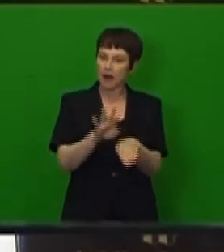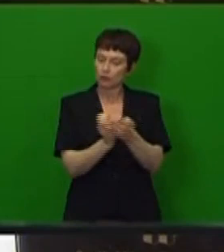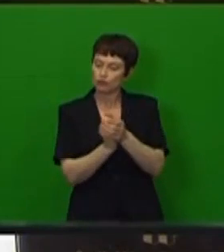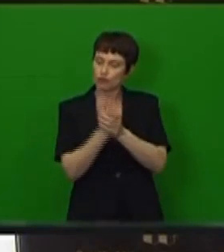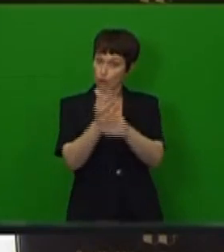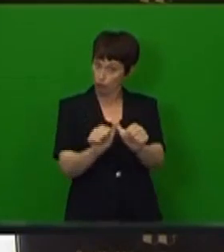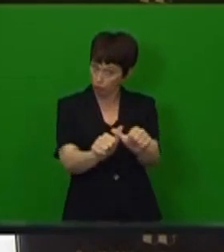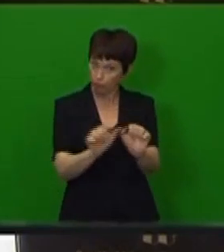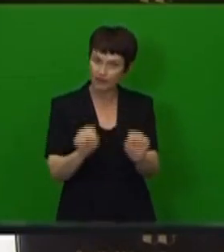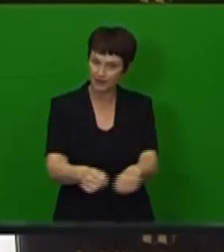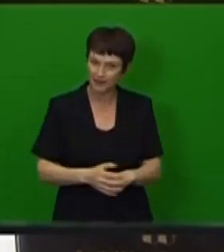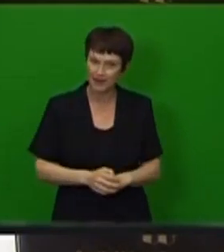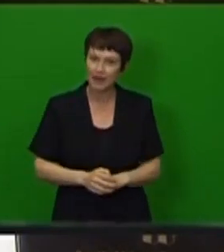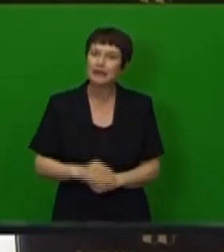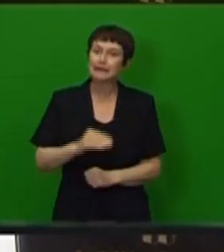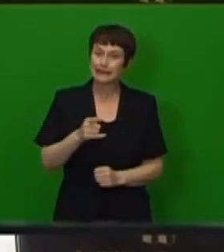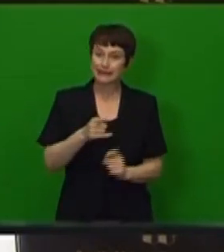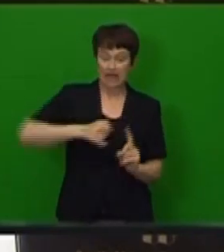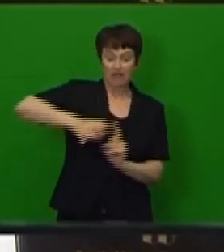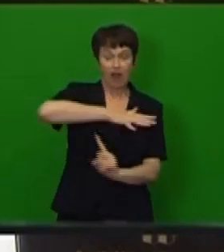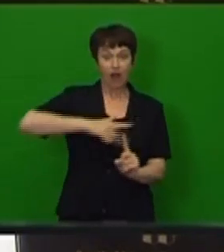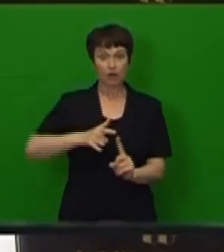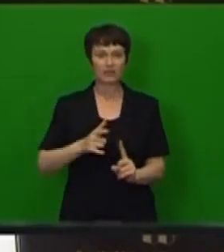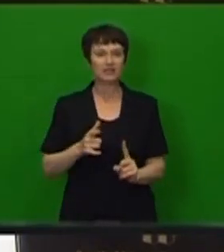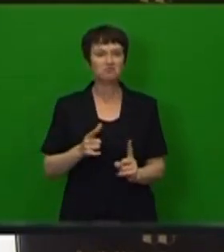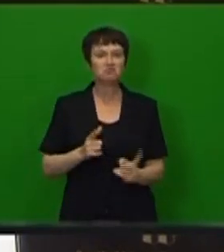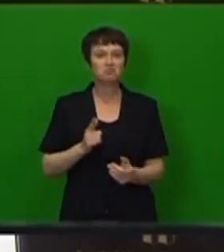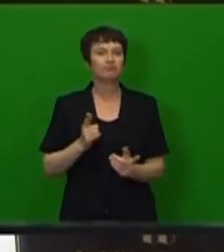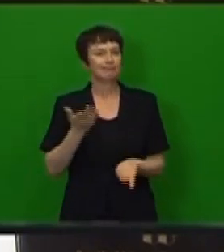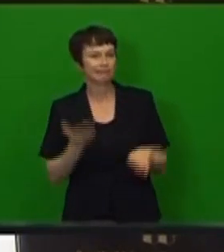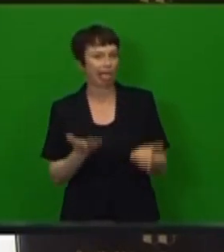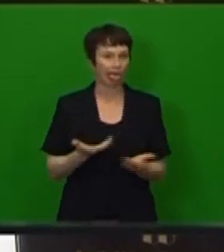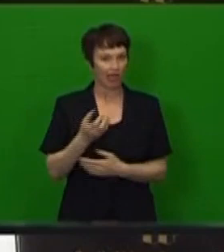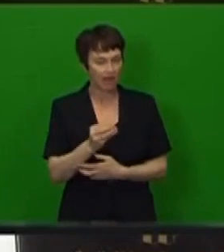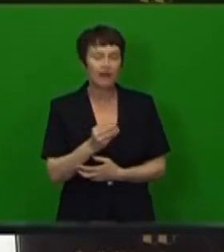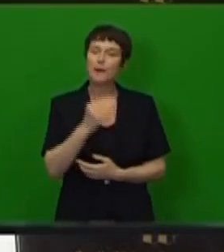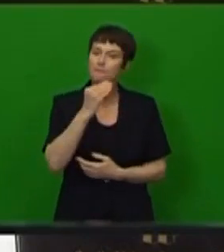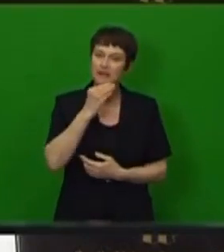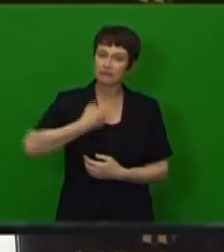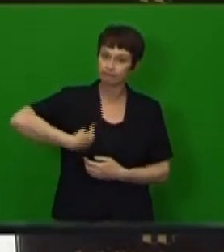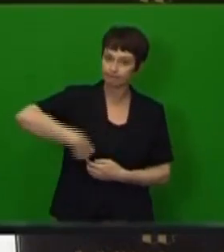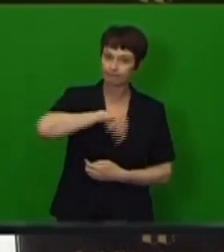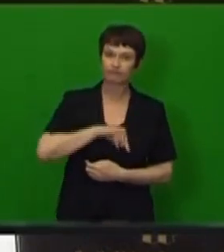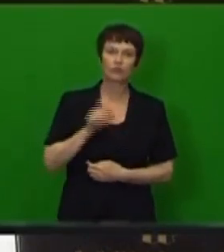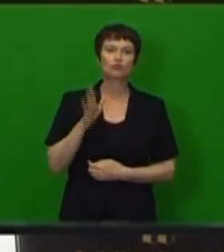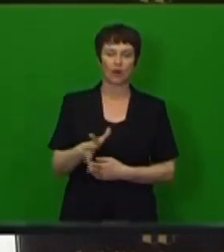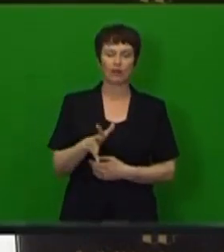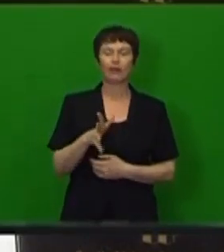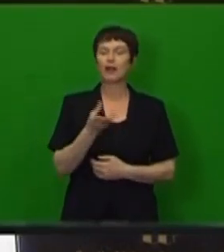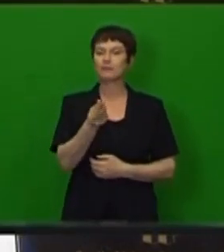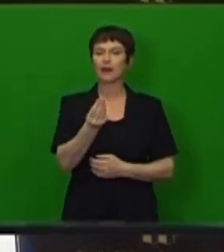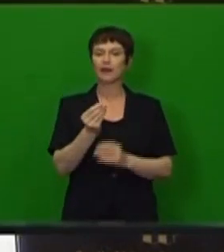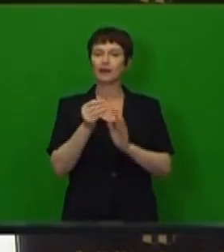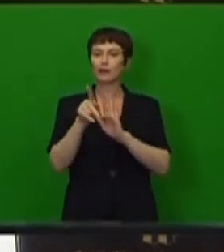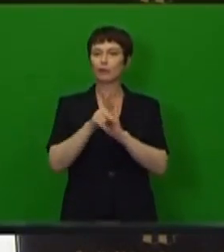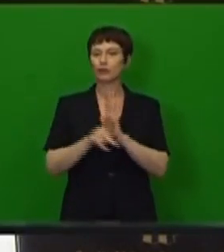future policy decisions will continue to be highly data dependent, sensitive to the assessment of the balance of risks to the outlook,